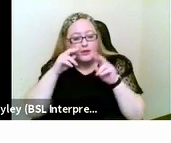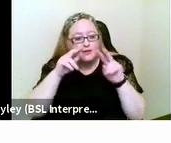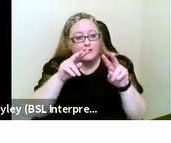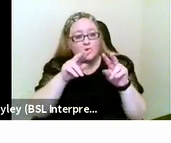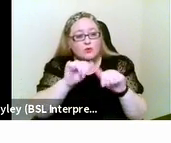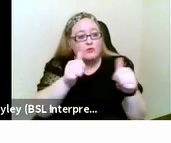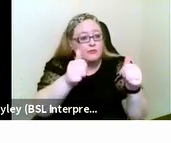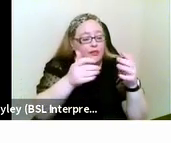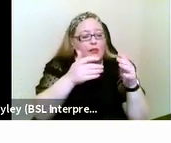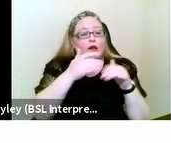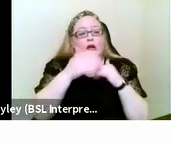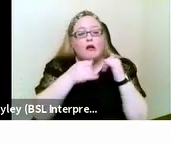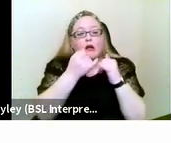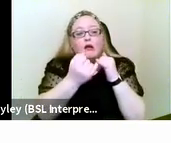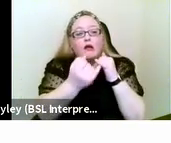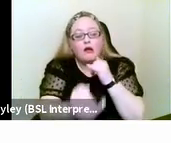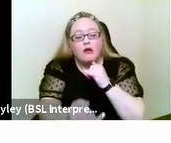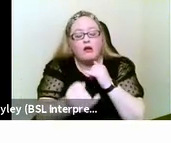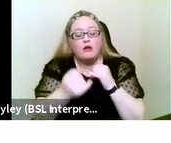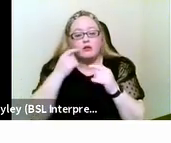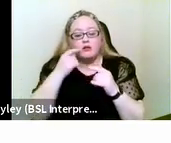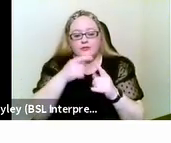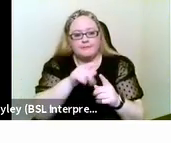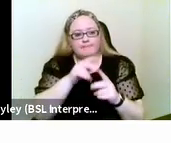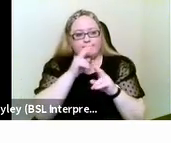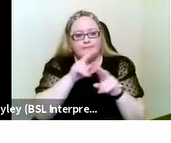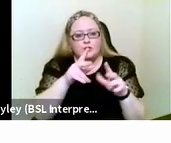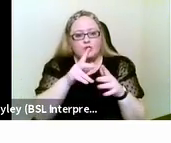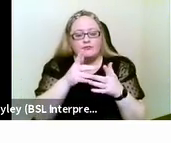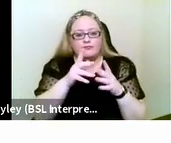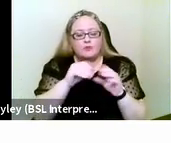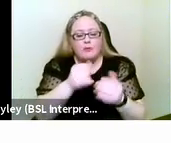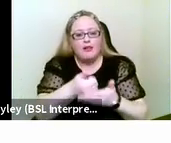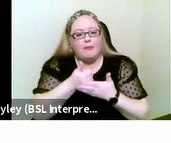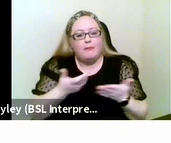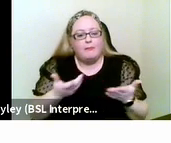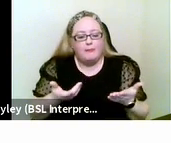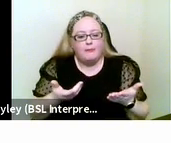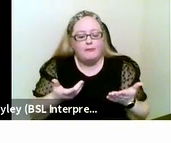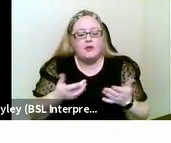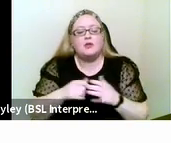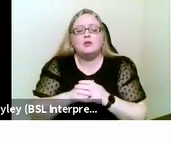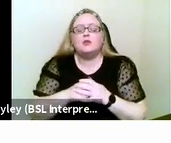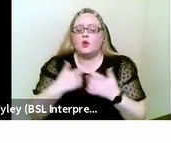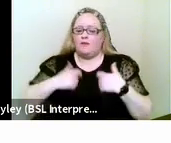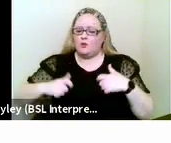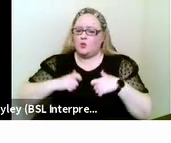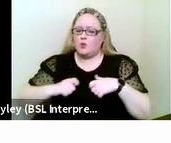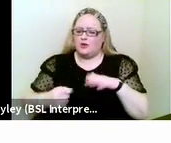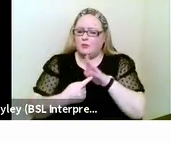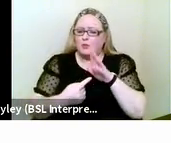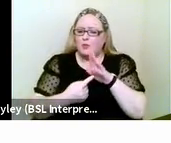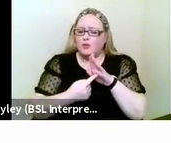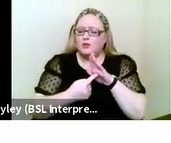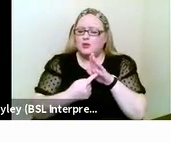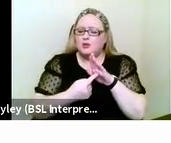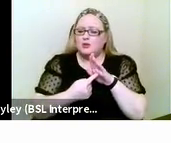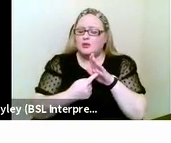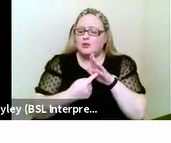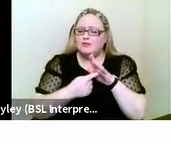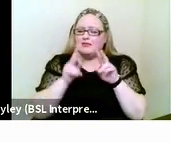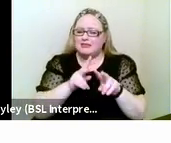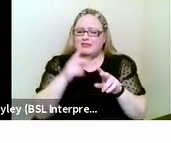person and see these two separate we would view the minor impairment in in one sense as